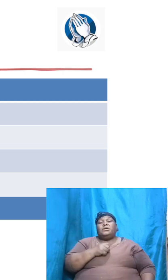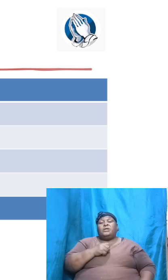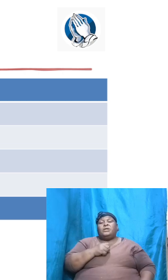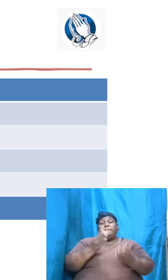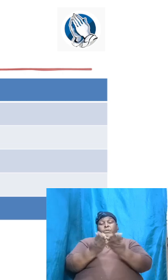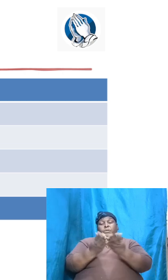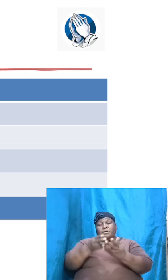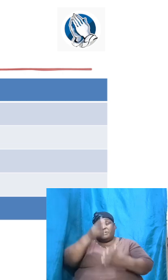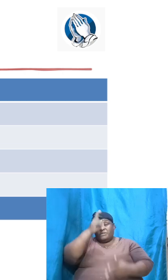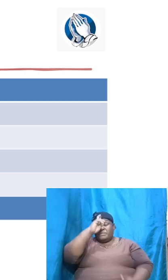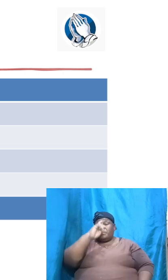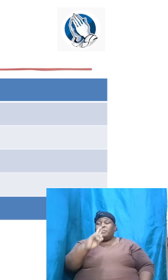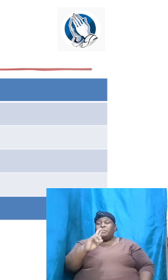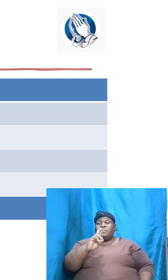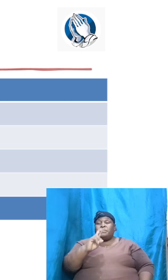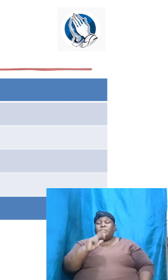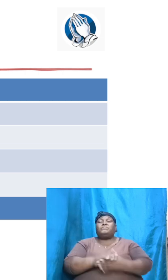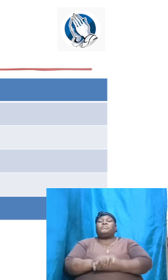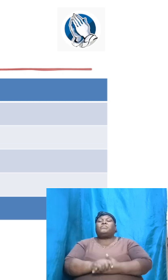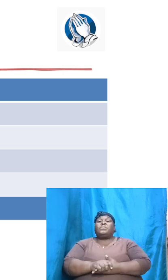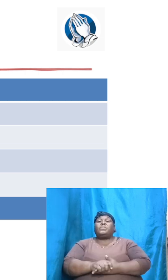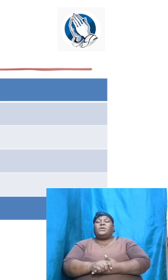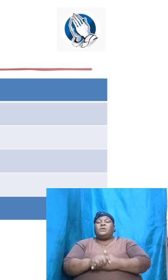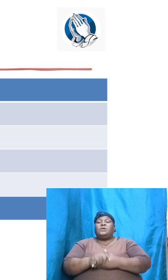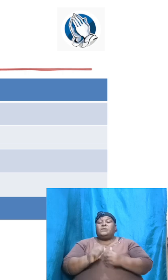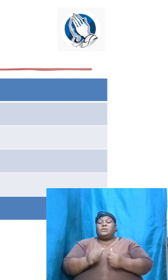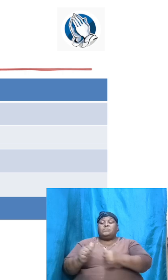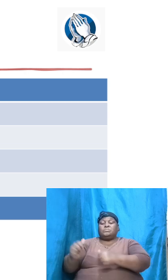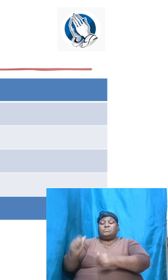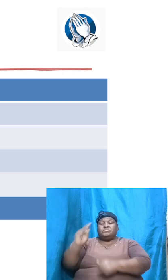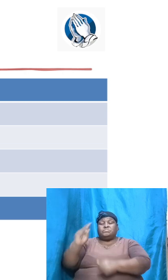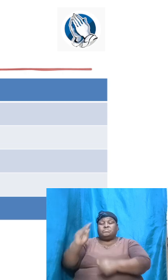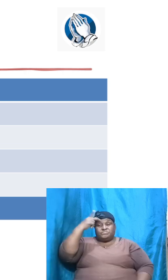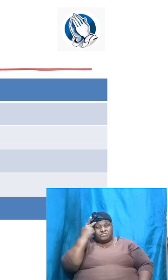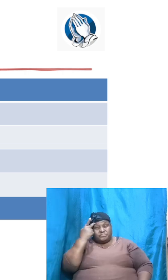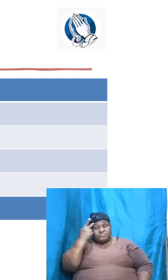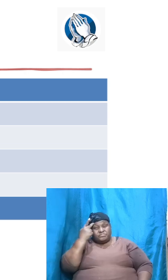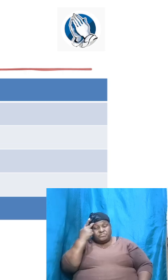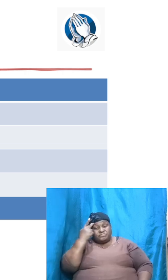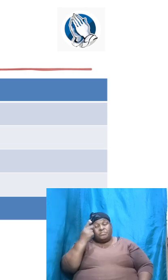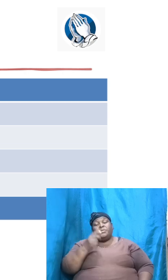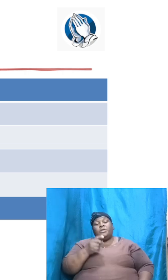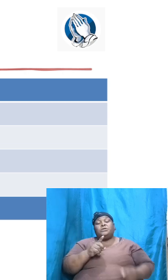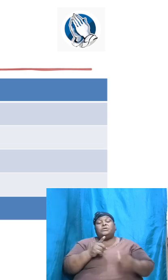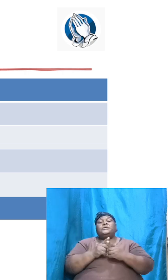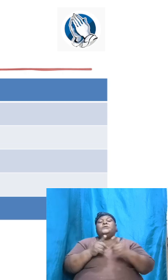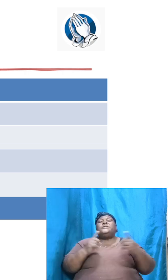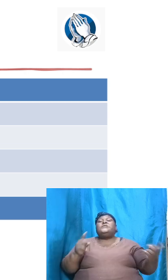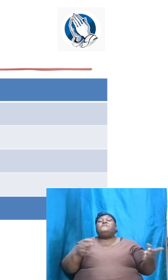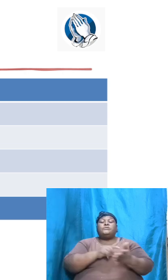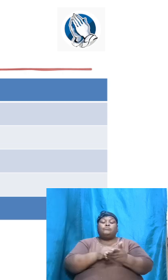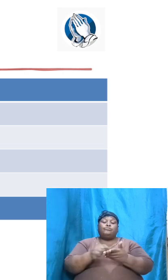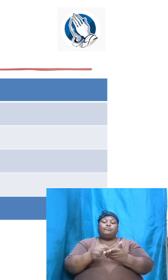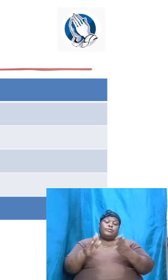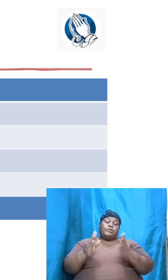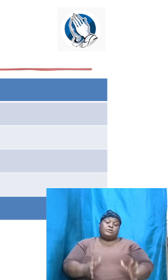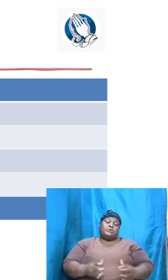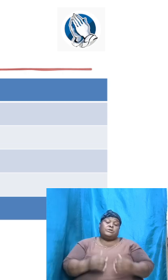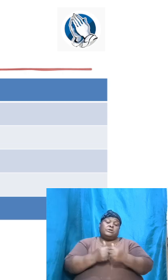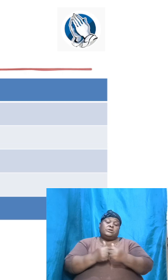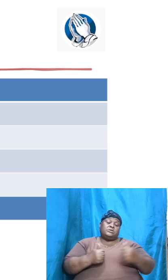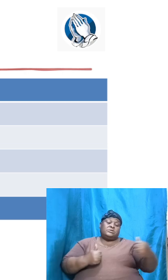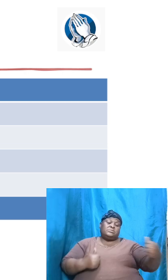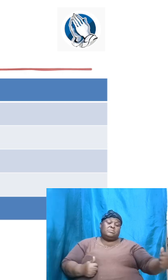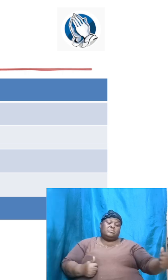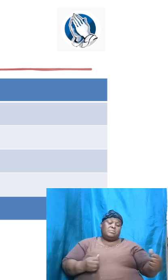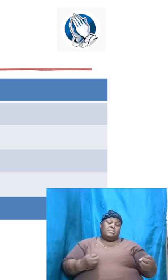that it was written by the apostle Paul. So that different writers, separated by